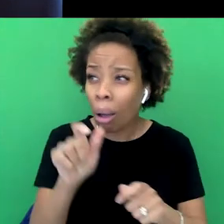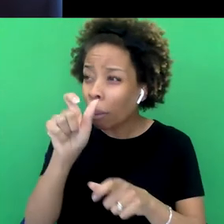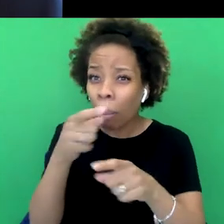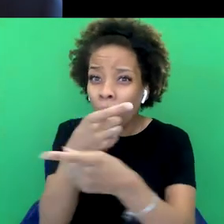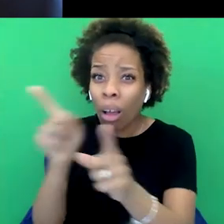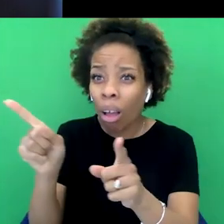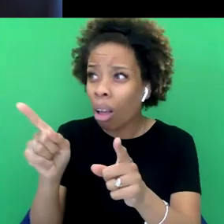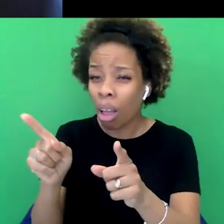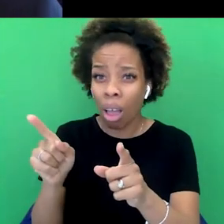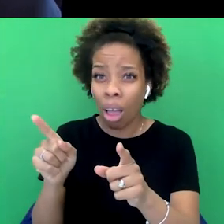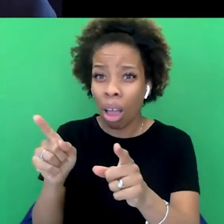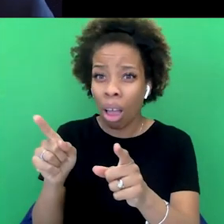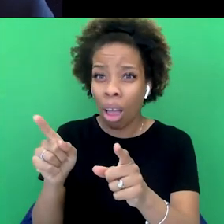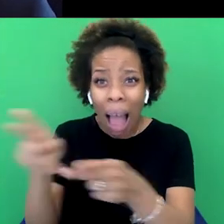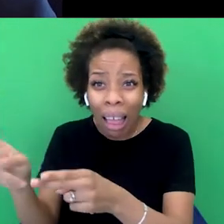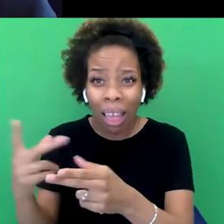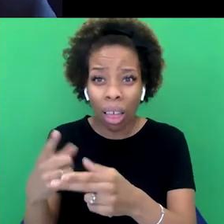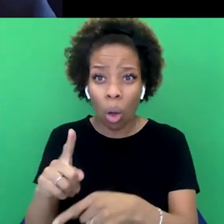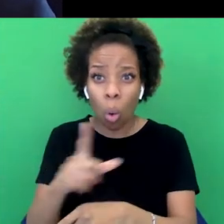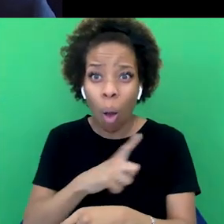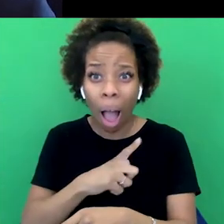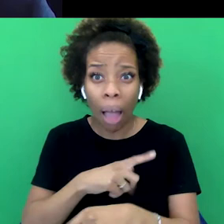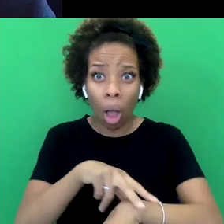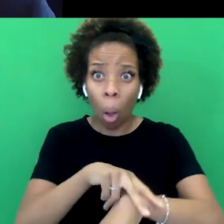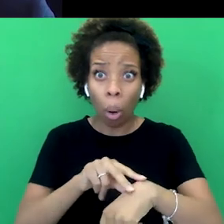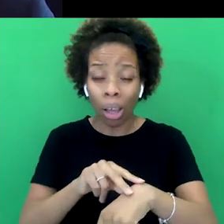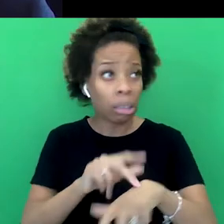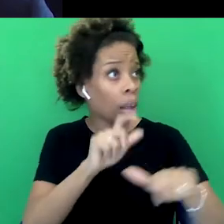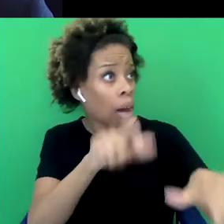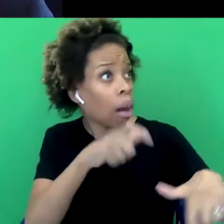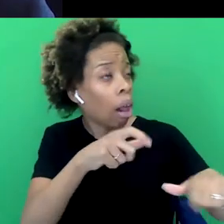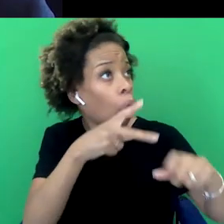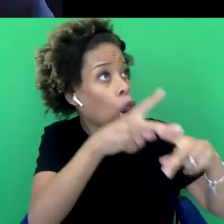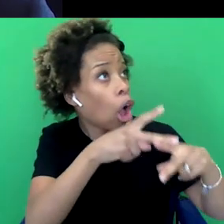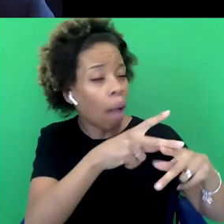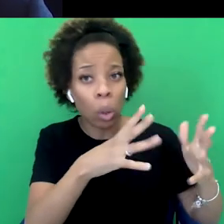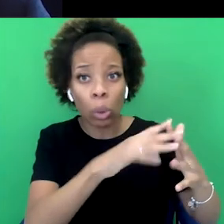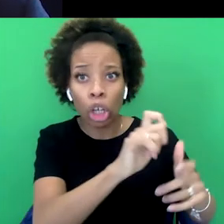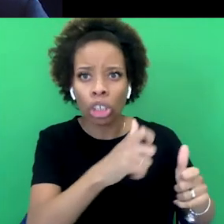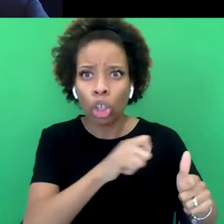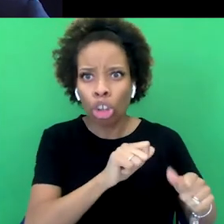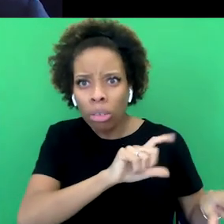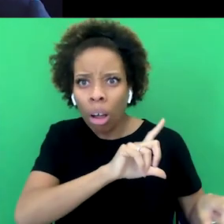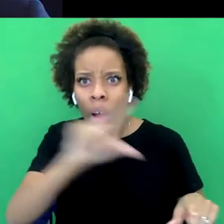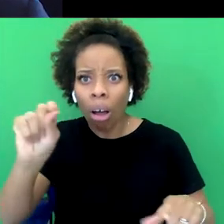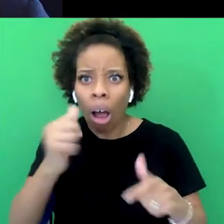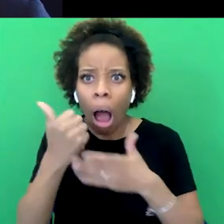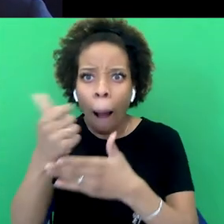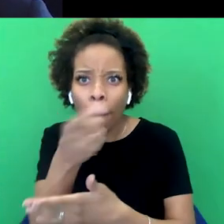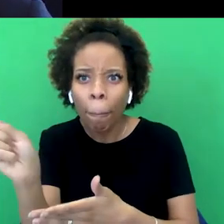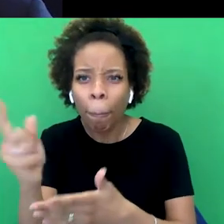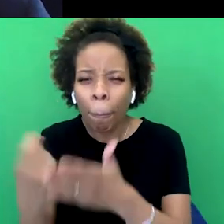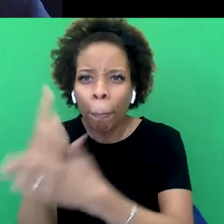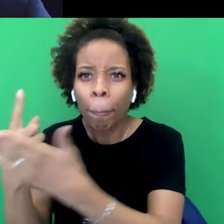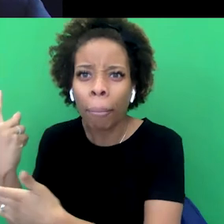9-9 call responded to, because all the police officers are guarding the statue of Winston Churchill. And they do this because it works